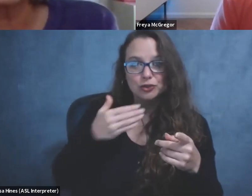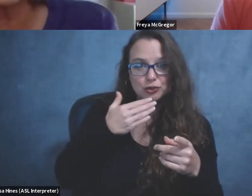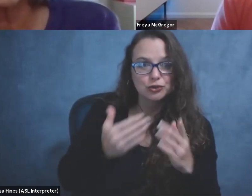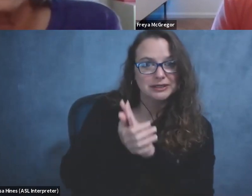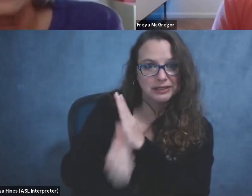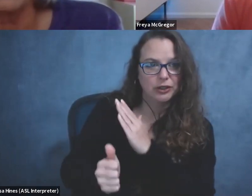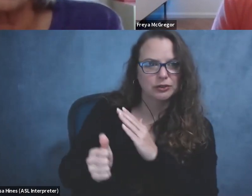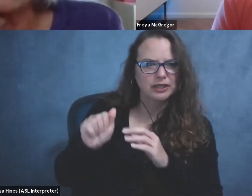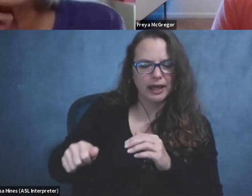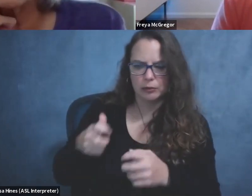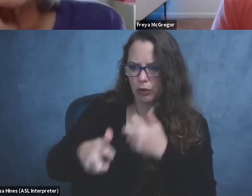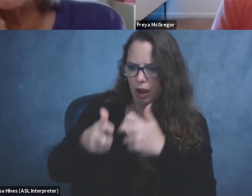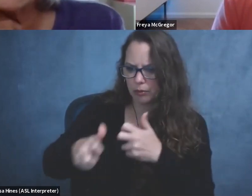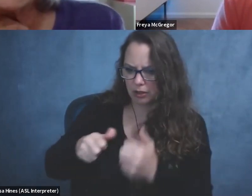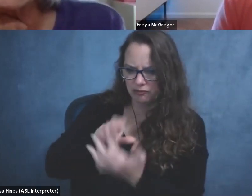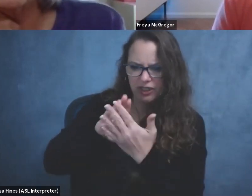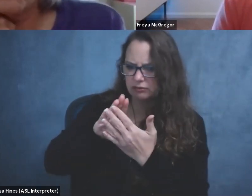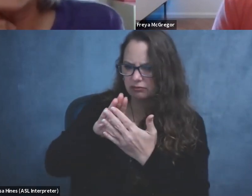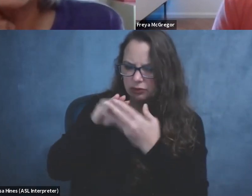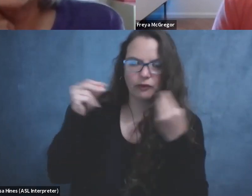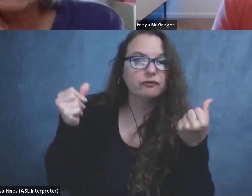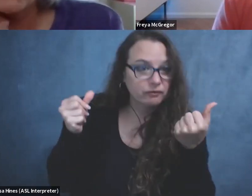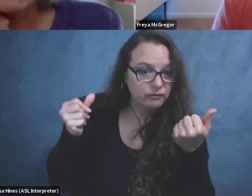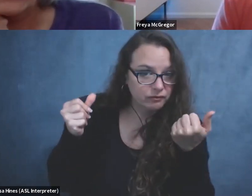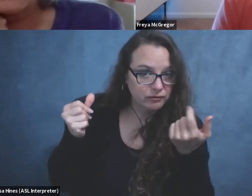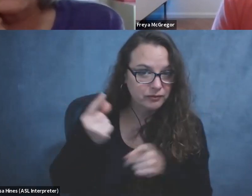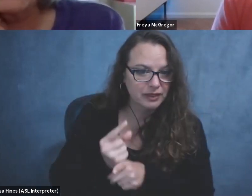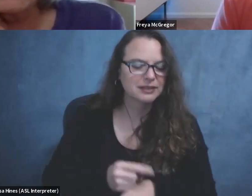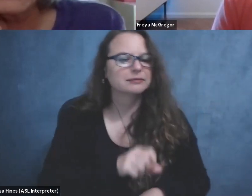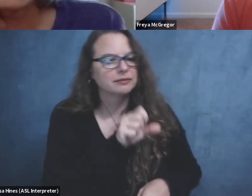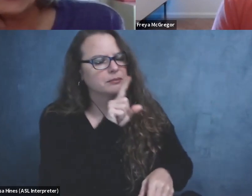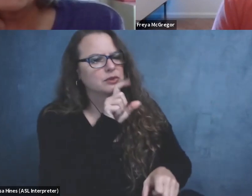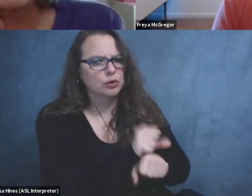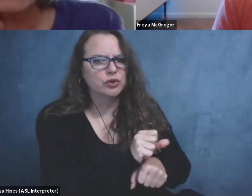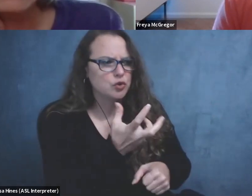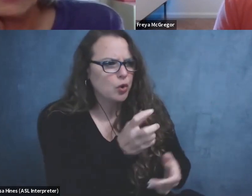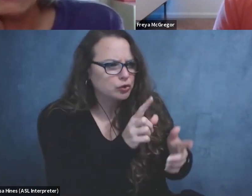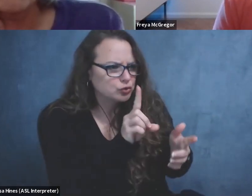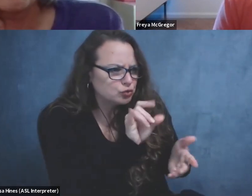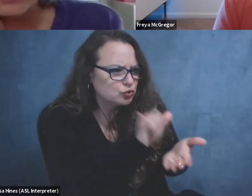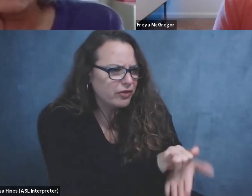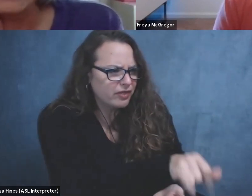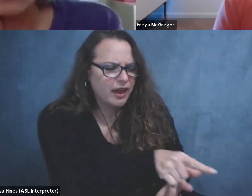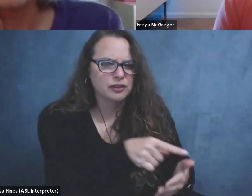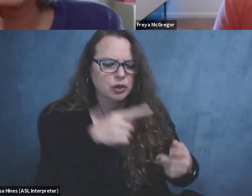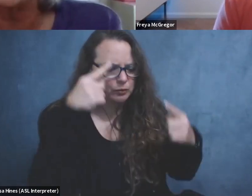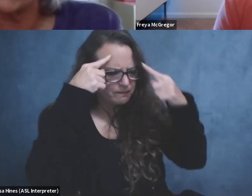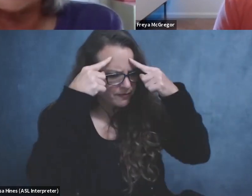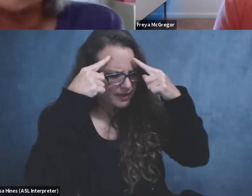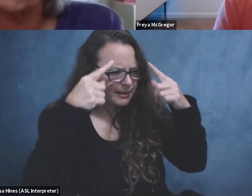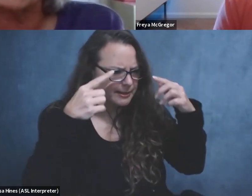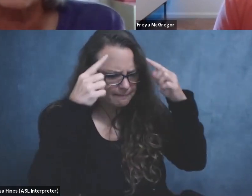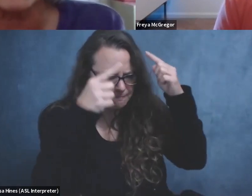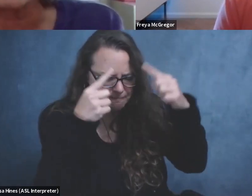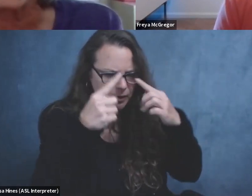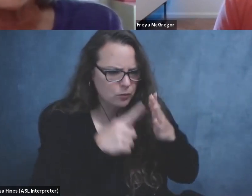like. Oh, absolutely. Because you want to do the thing. And so you spend time figuring out, okay, what